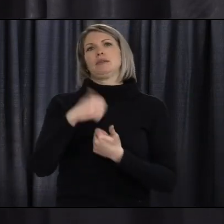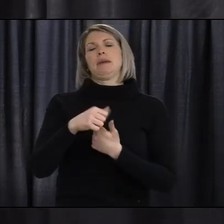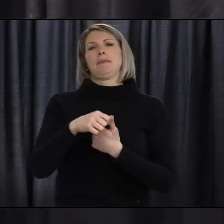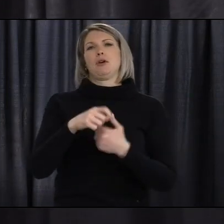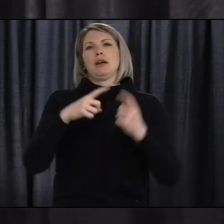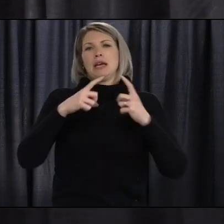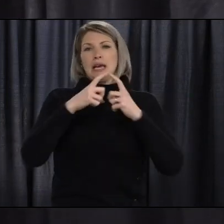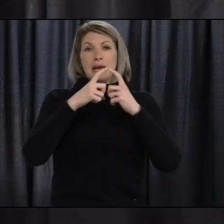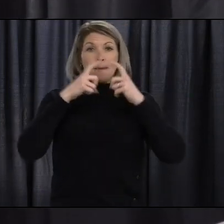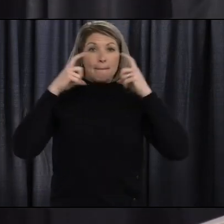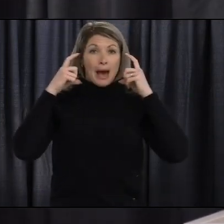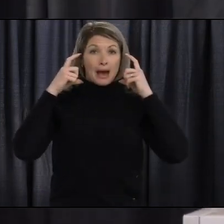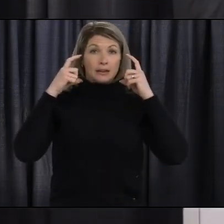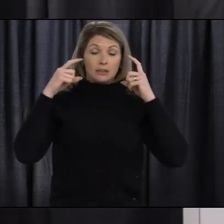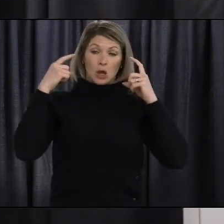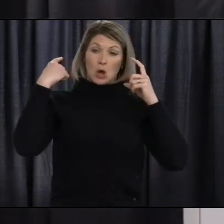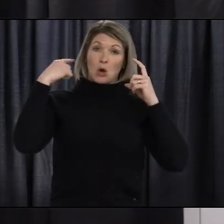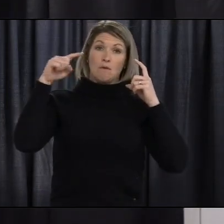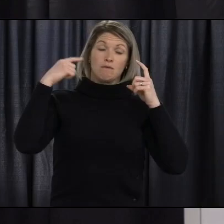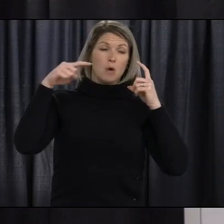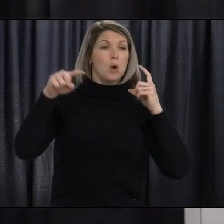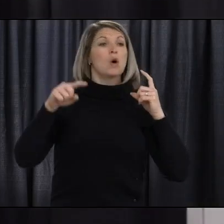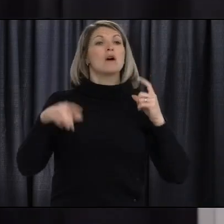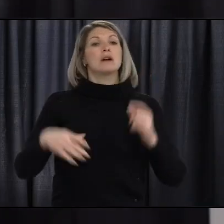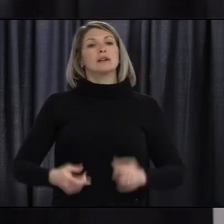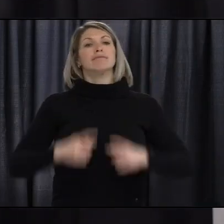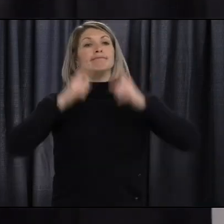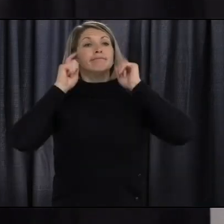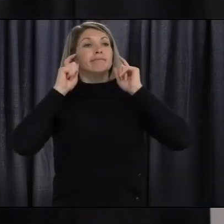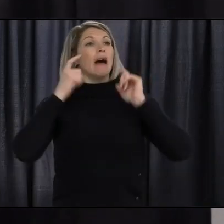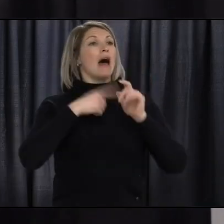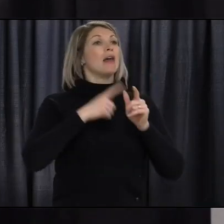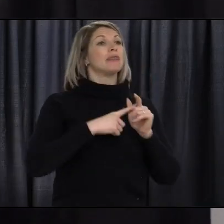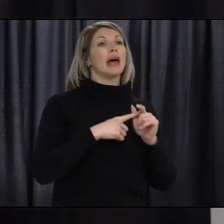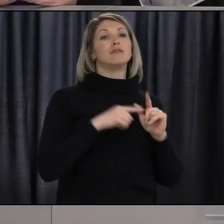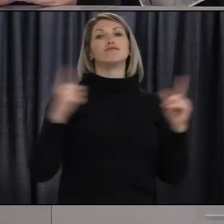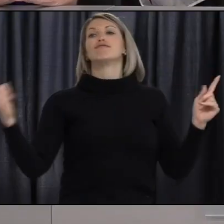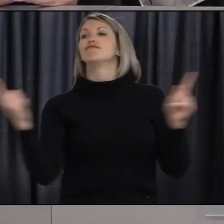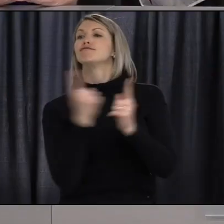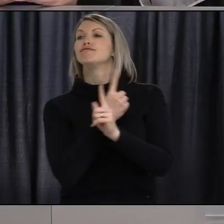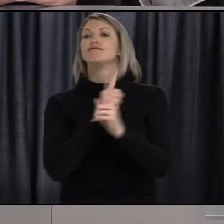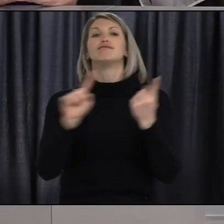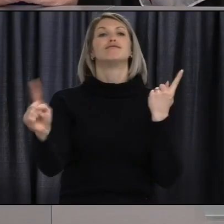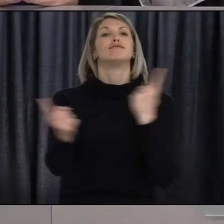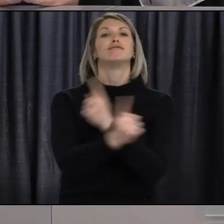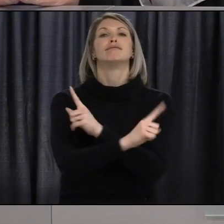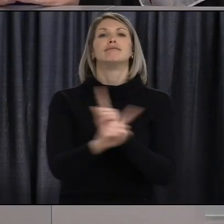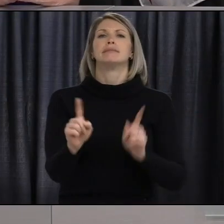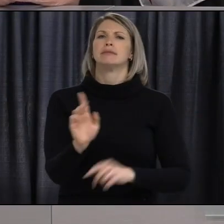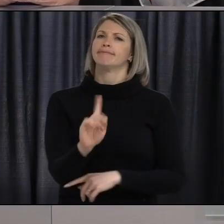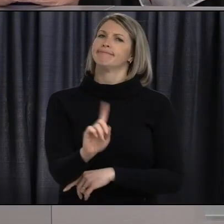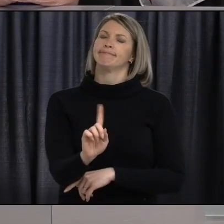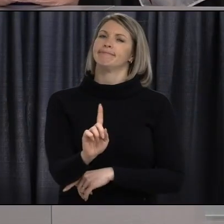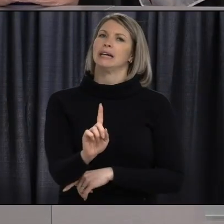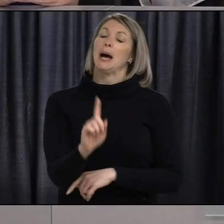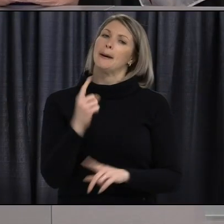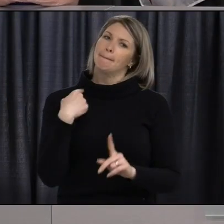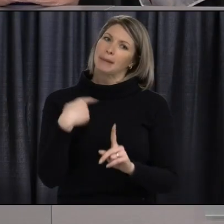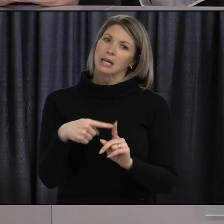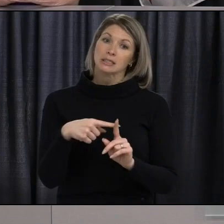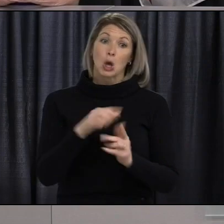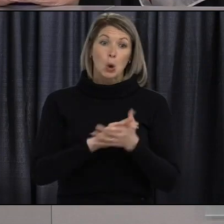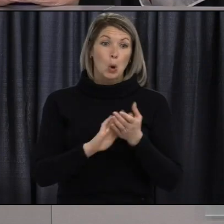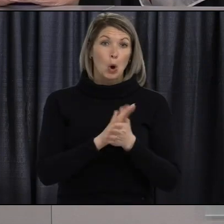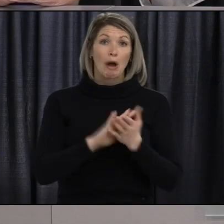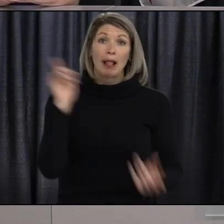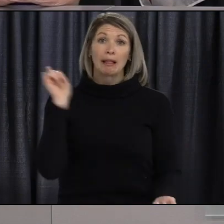replacement for the proven public health measures of proper hand hygiene and physical distancing. Please continue to adhere